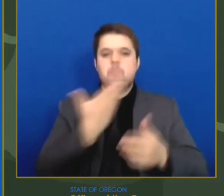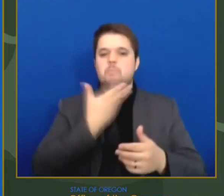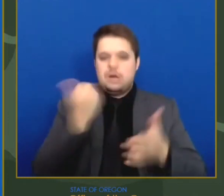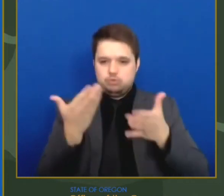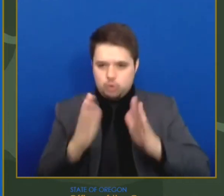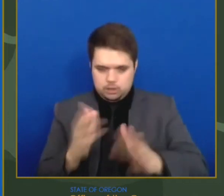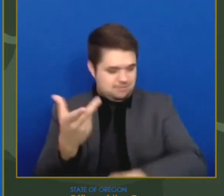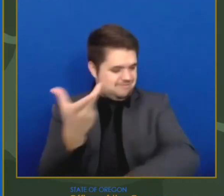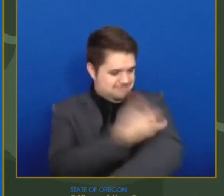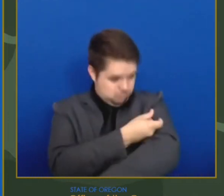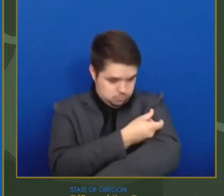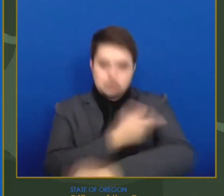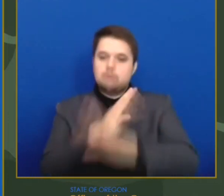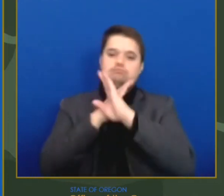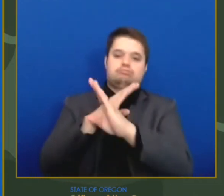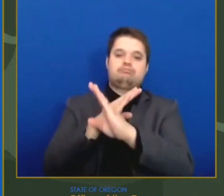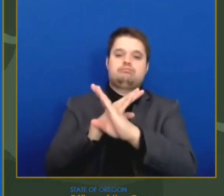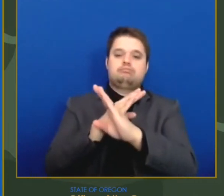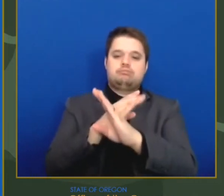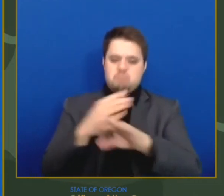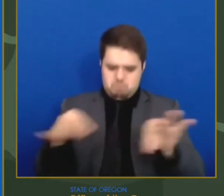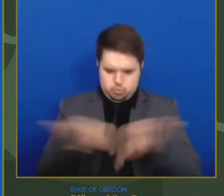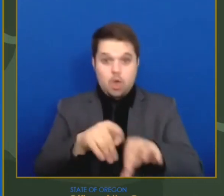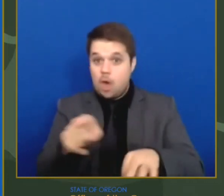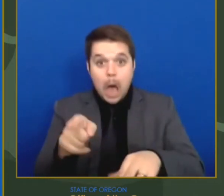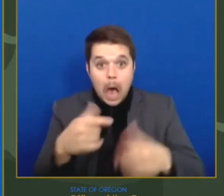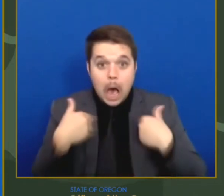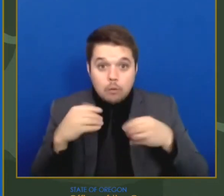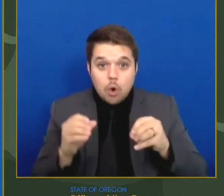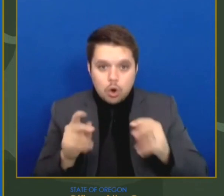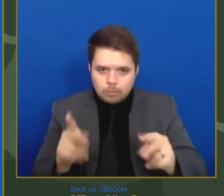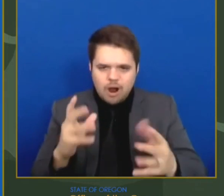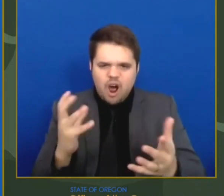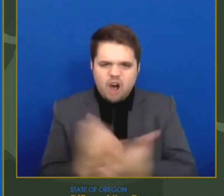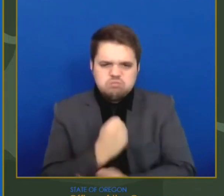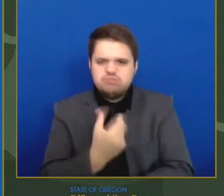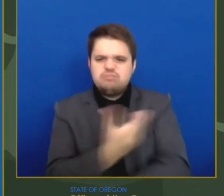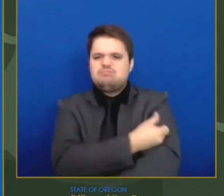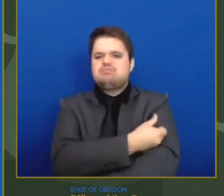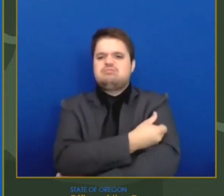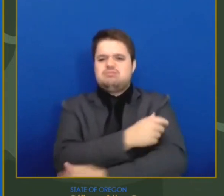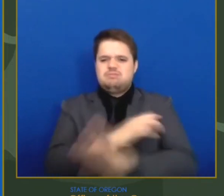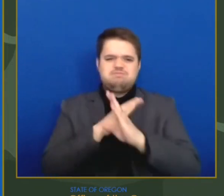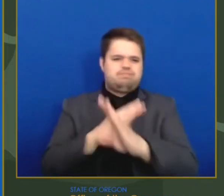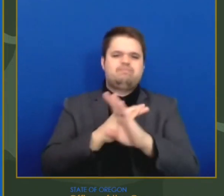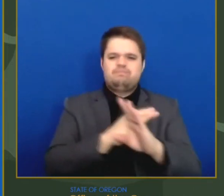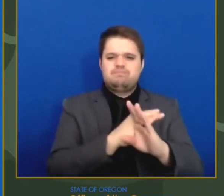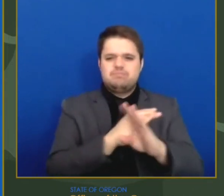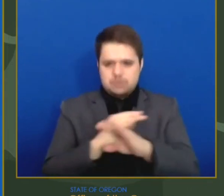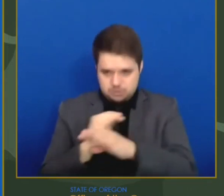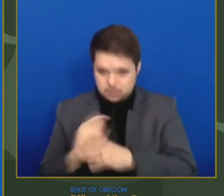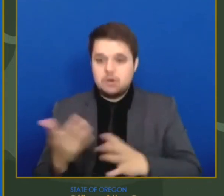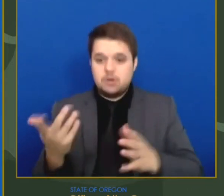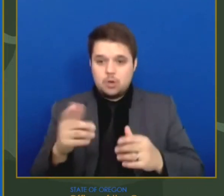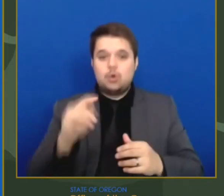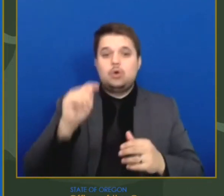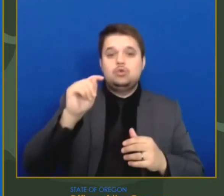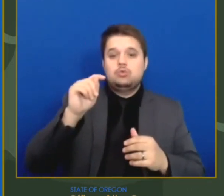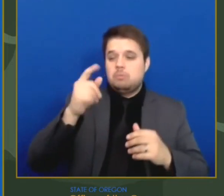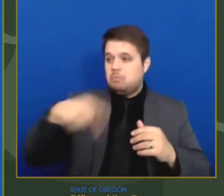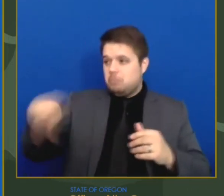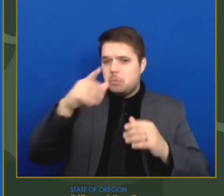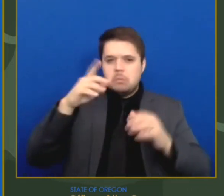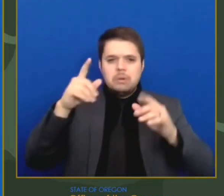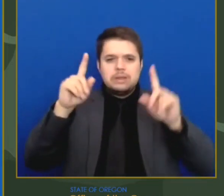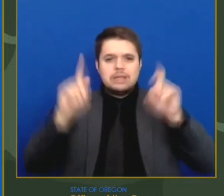Different vaccines were measured through clinical trials conducted at different times in different places, measuring different outcomes. All our vaccines are